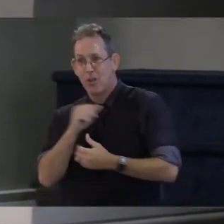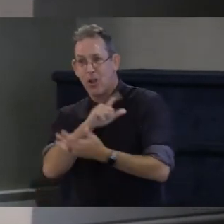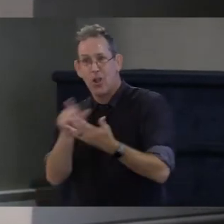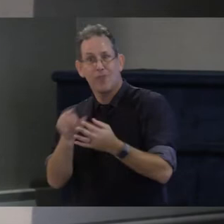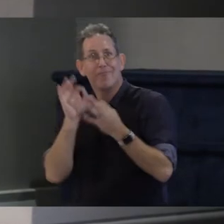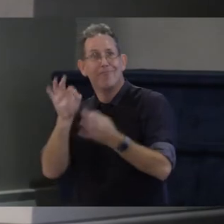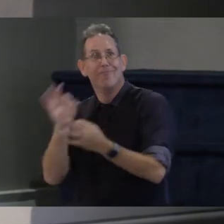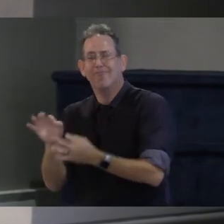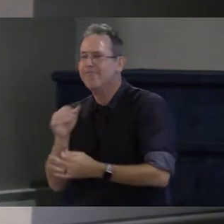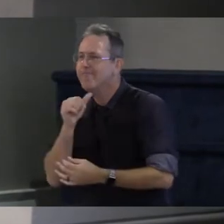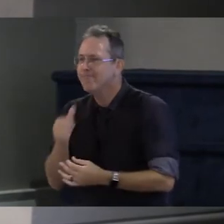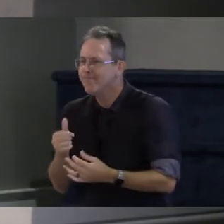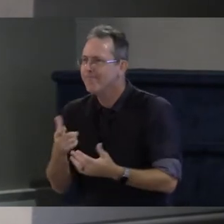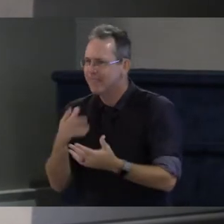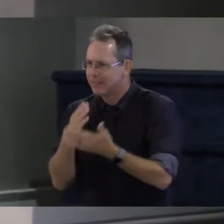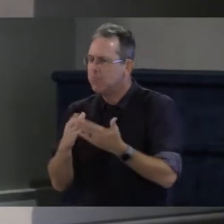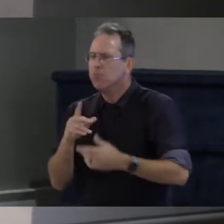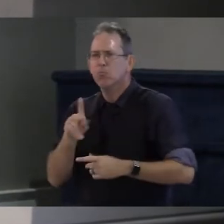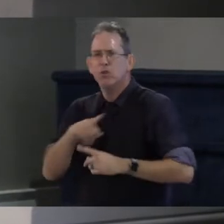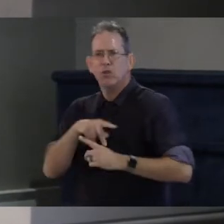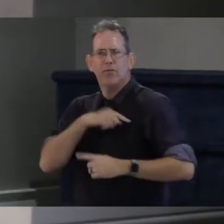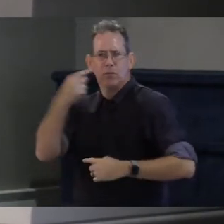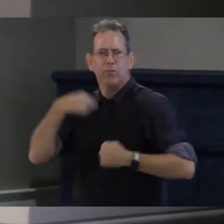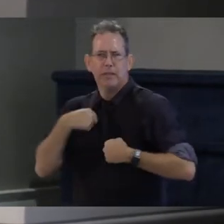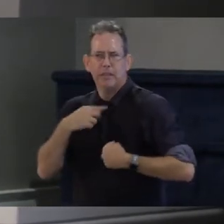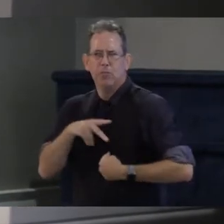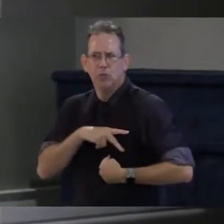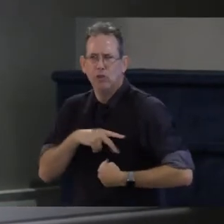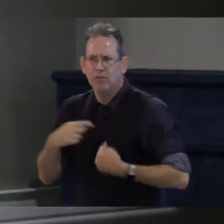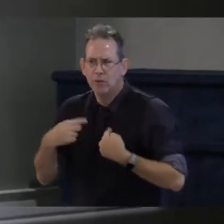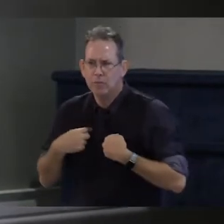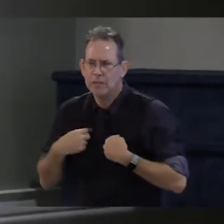to be here and really look forward to today's conversation thank you